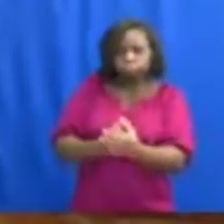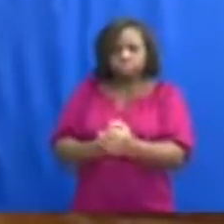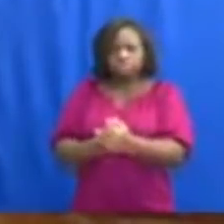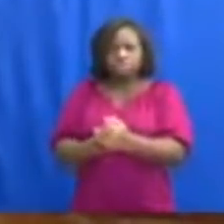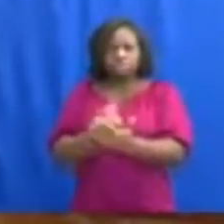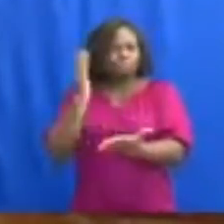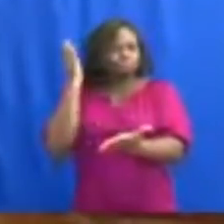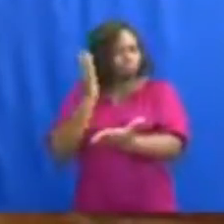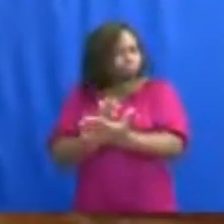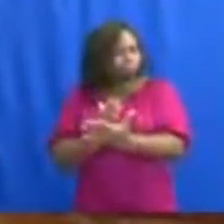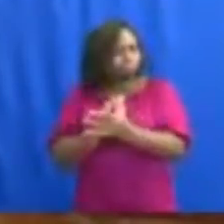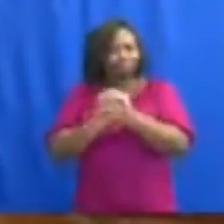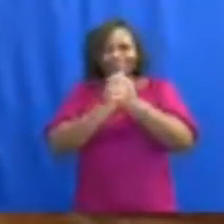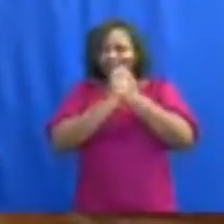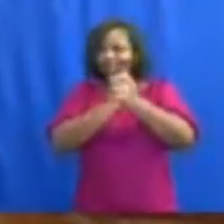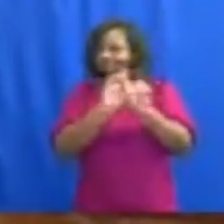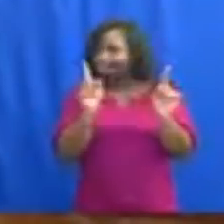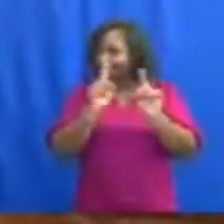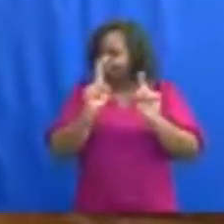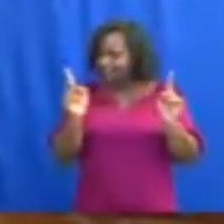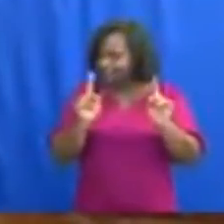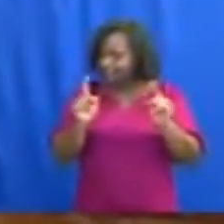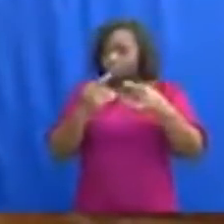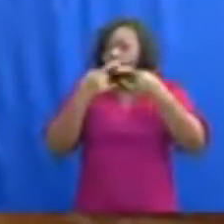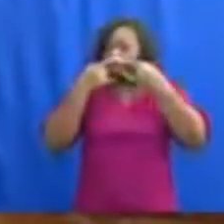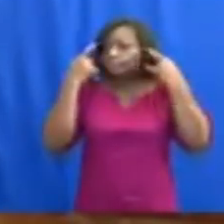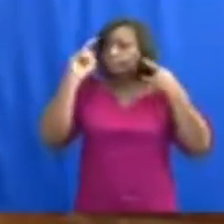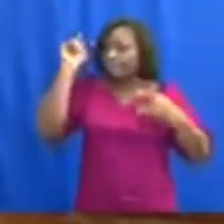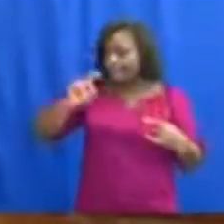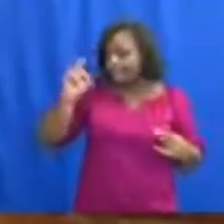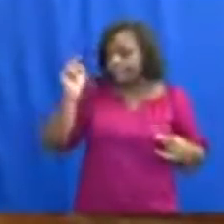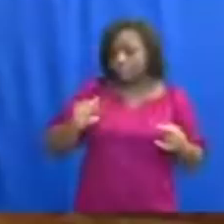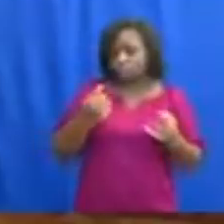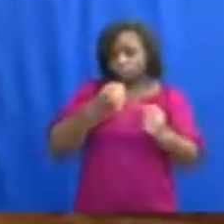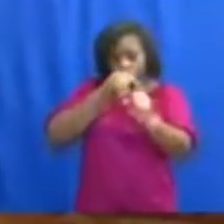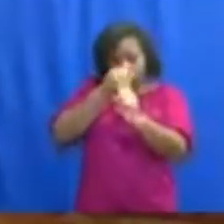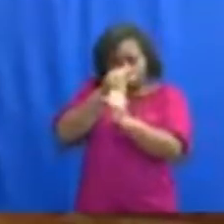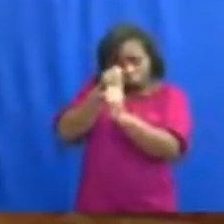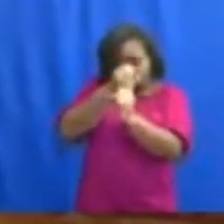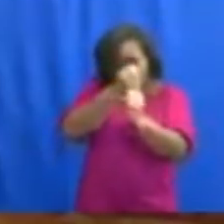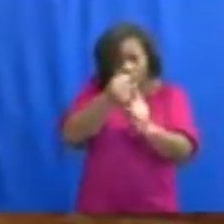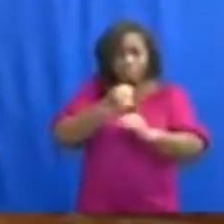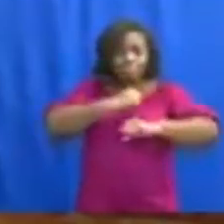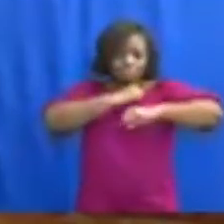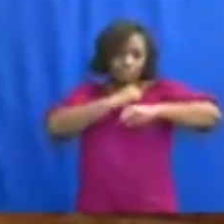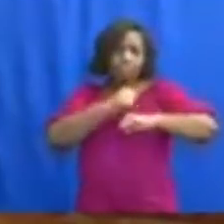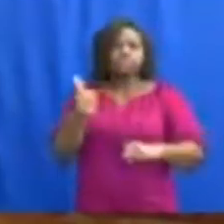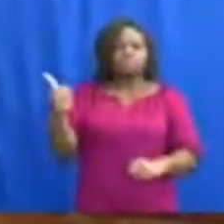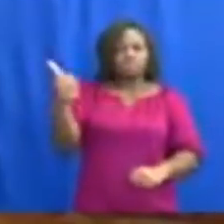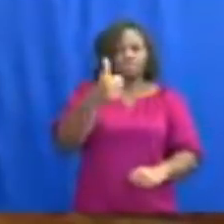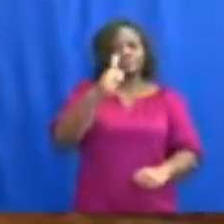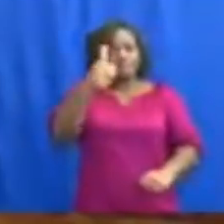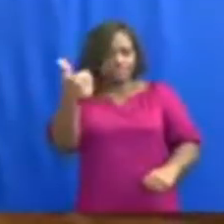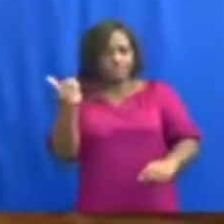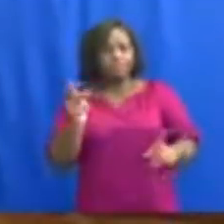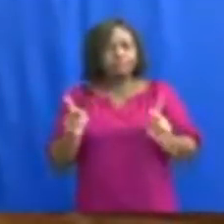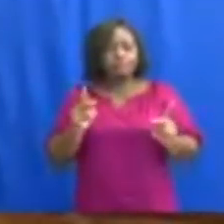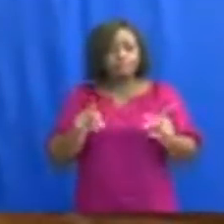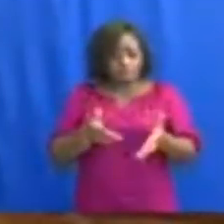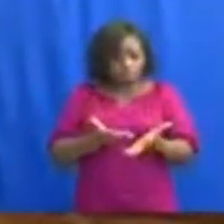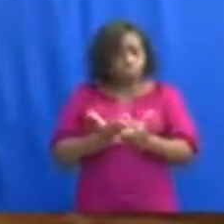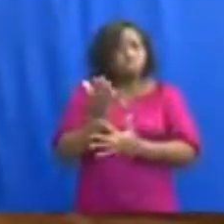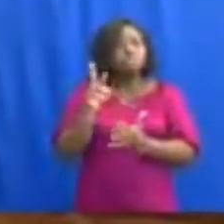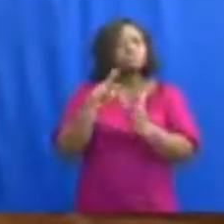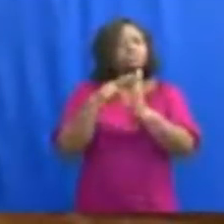refrain from shaking hands, and wear masks to protect themselves and others. These rules